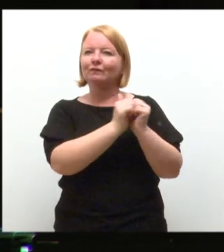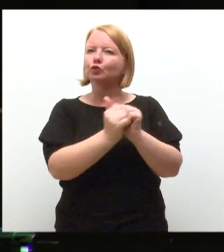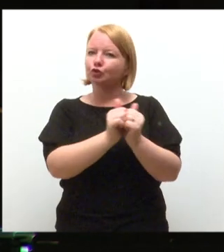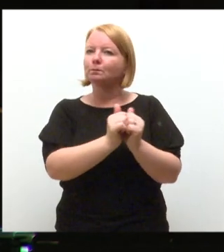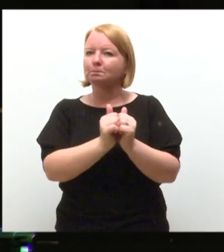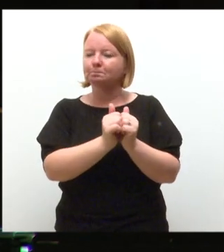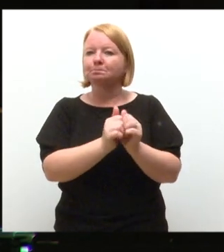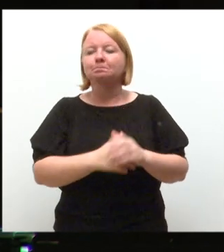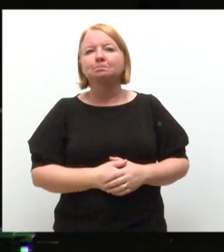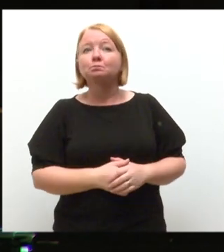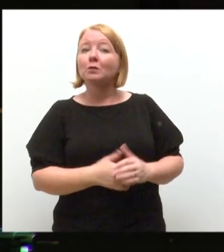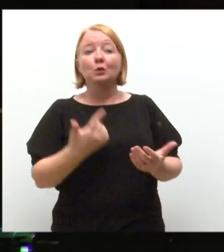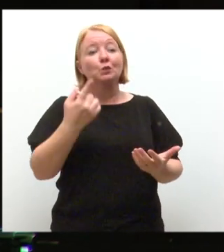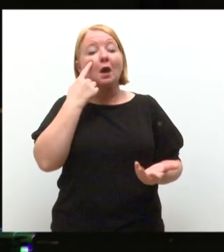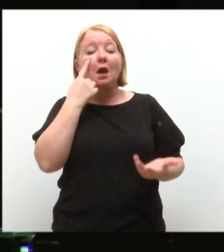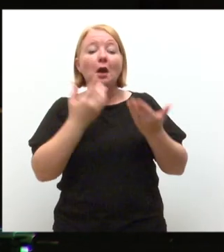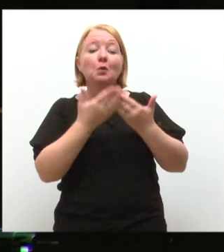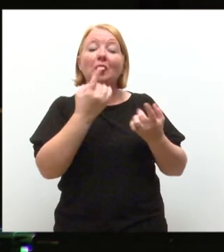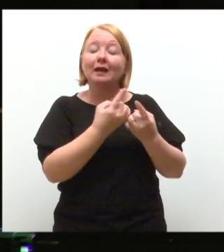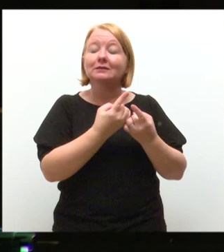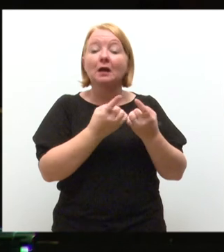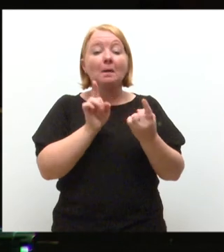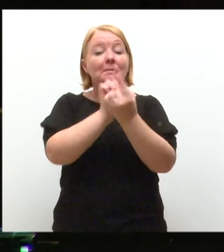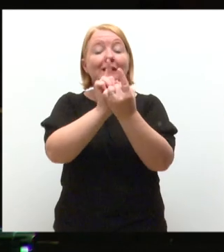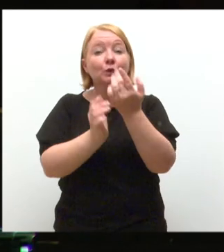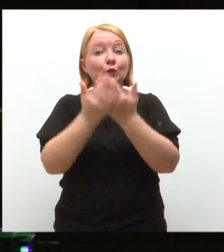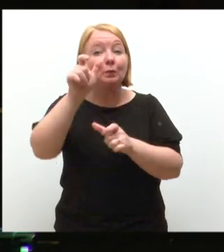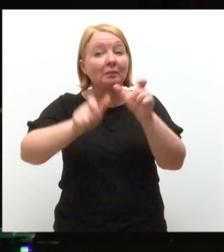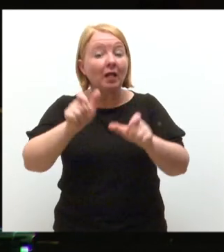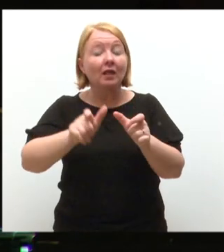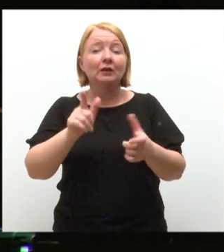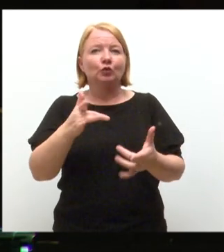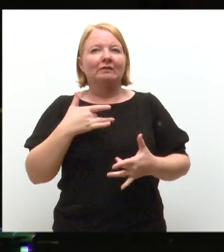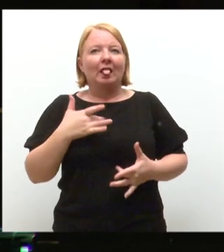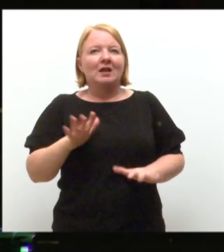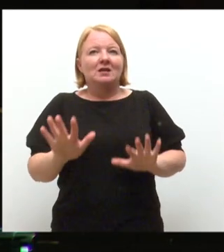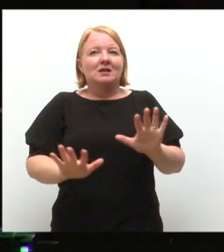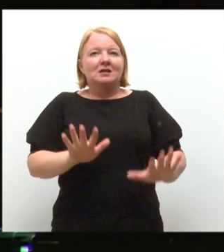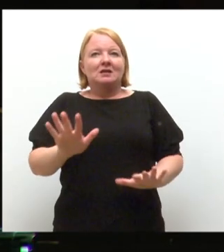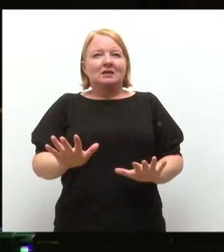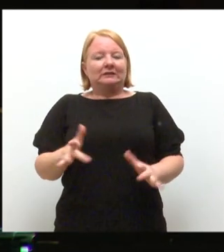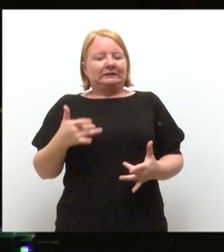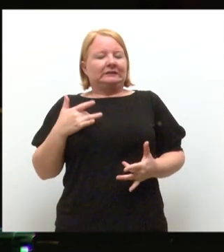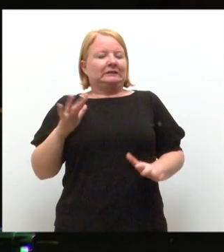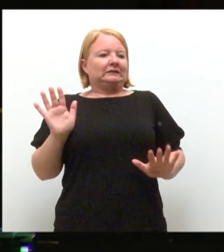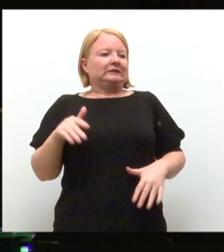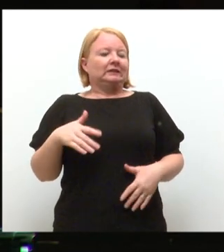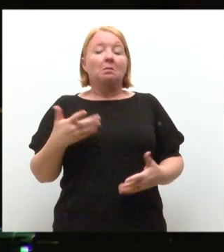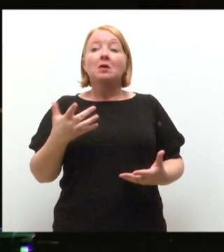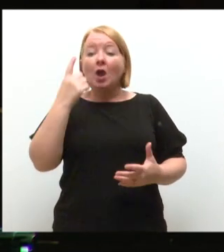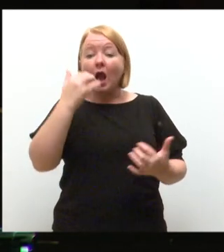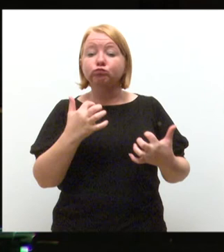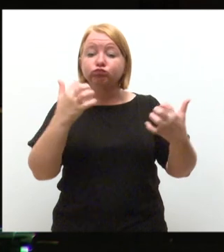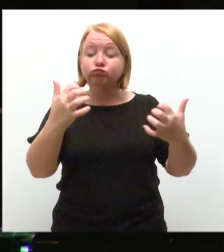It's a great way to try new things and meet new people. If you're not ready to join a sports club yet, we have plenty of events such as campus sport,